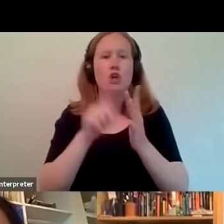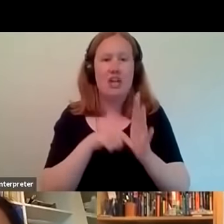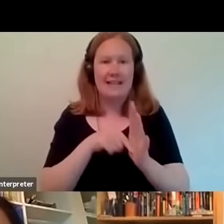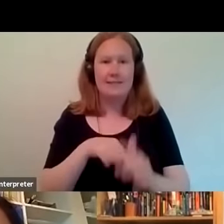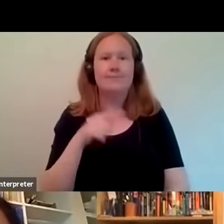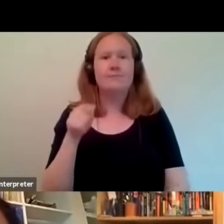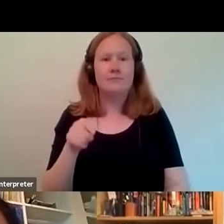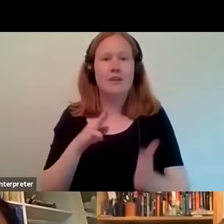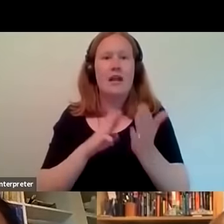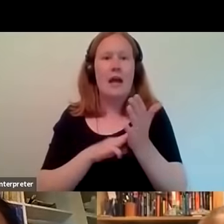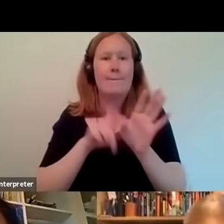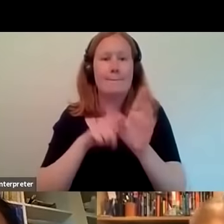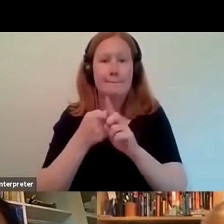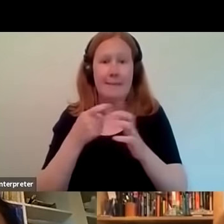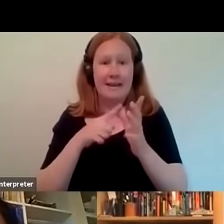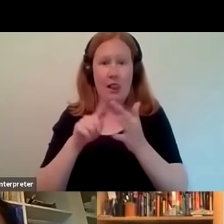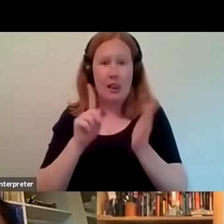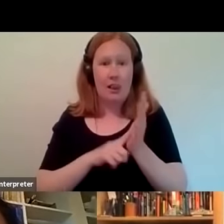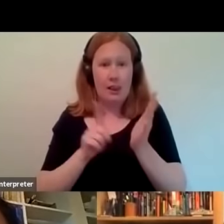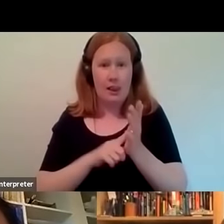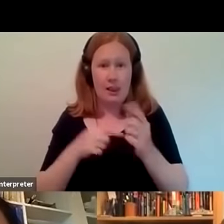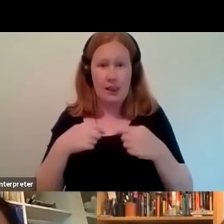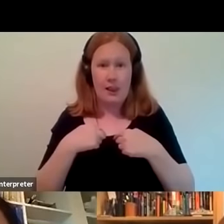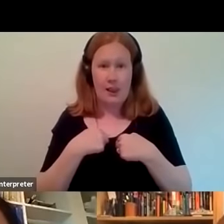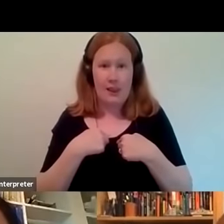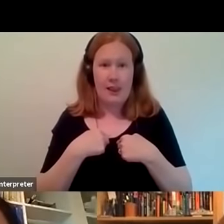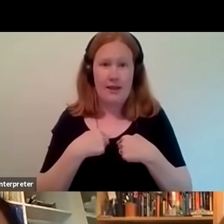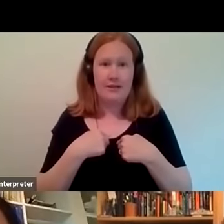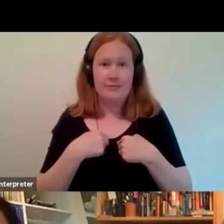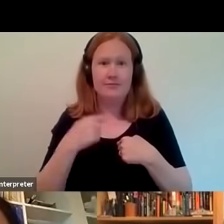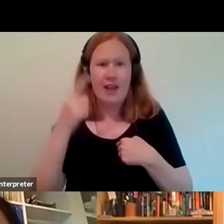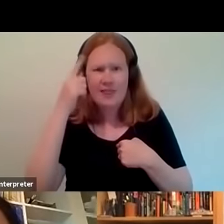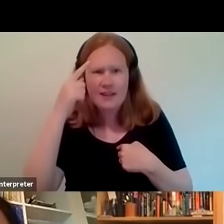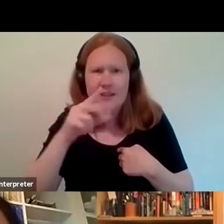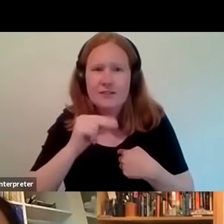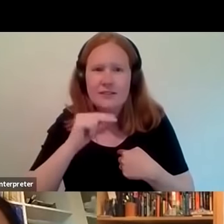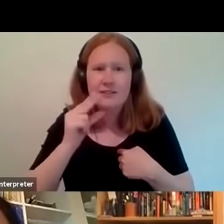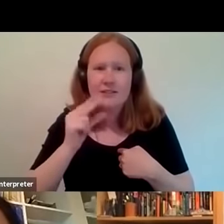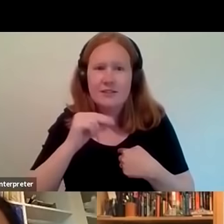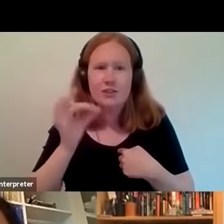oh I think you're still on mute